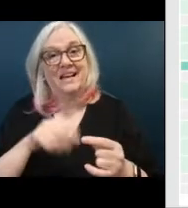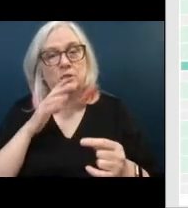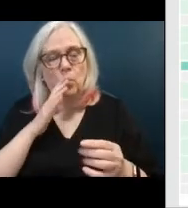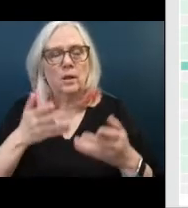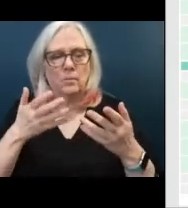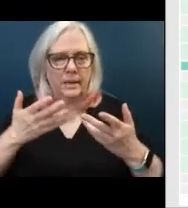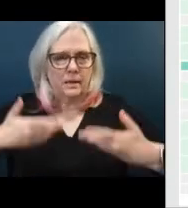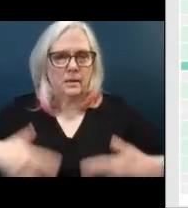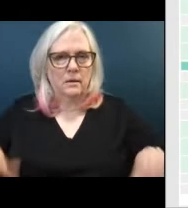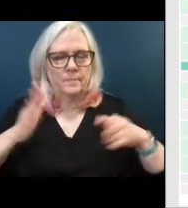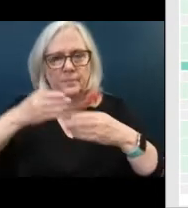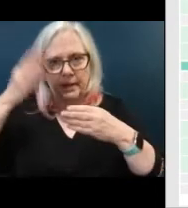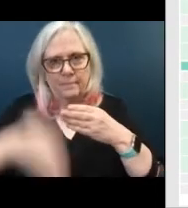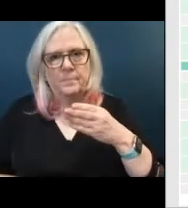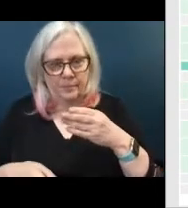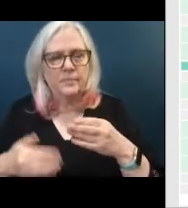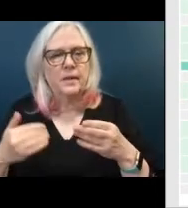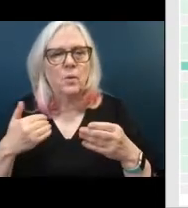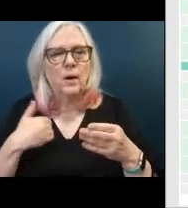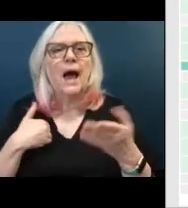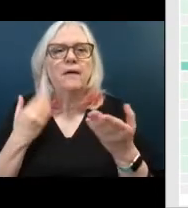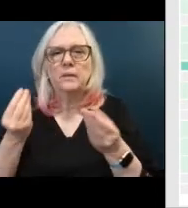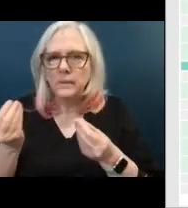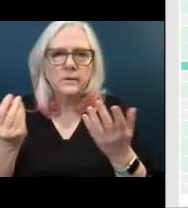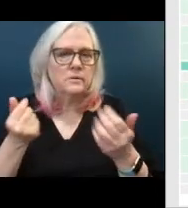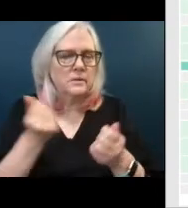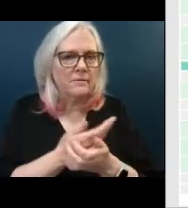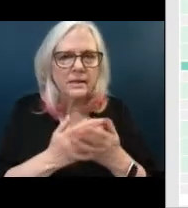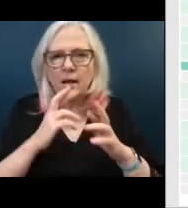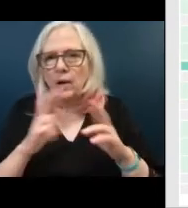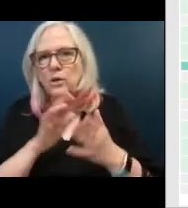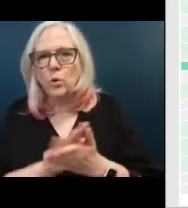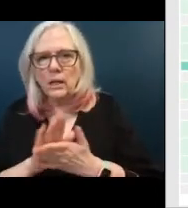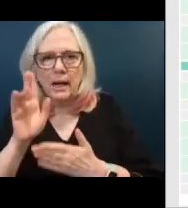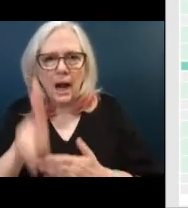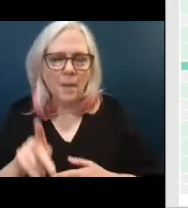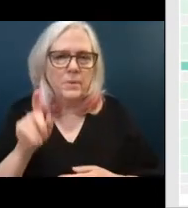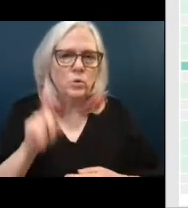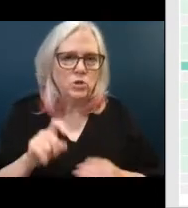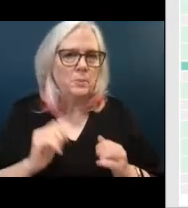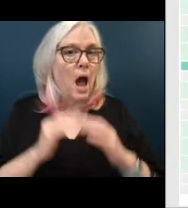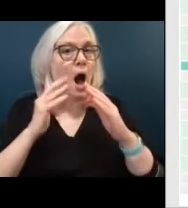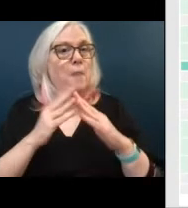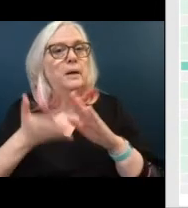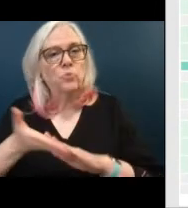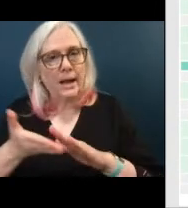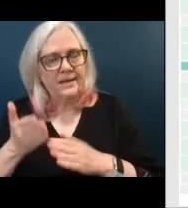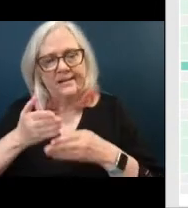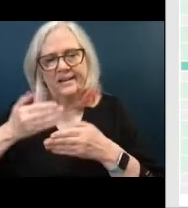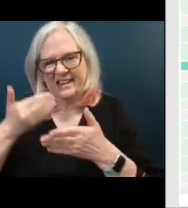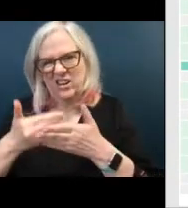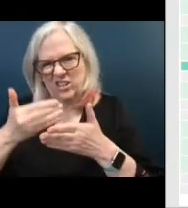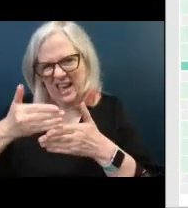they got the material they're cleaning things up and just prepping to get everything all done so we should be up and ready towards the end of the month okay and then um